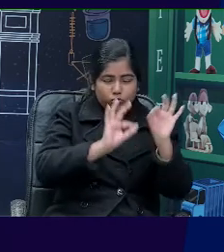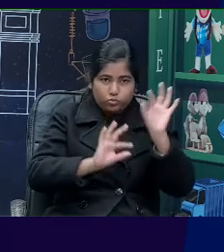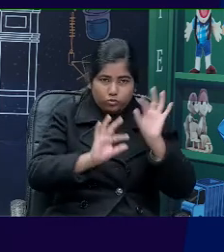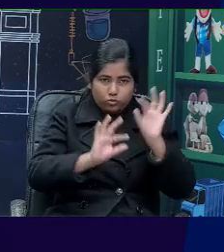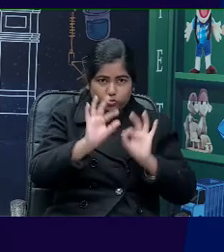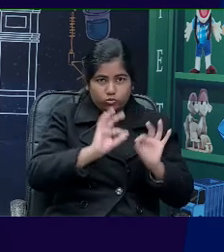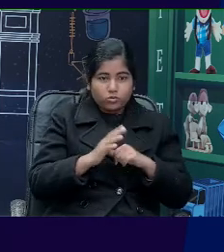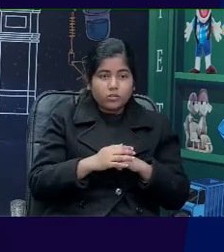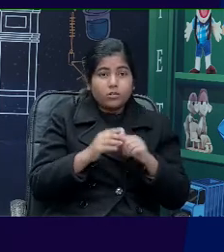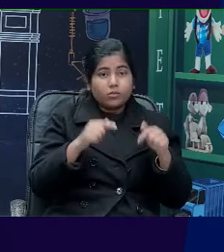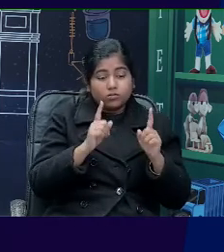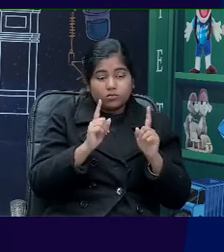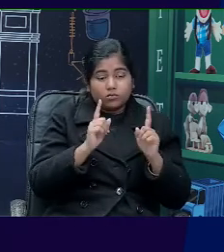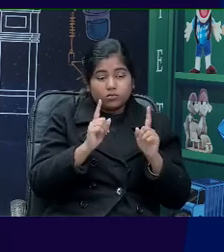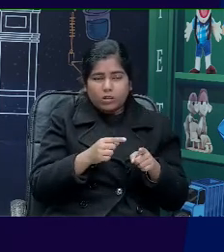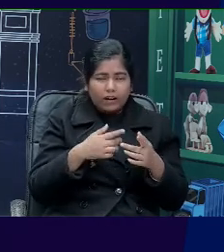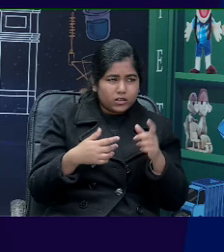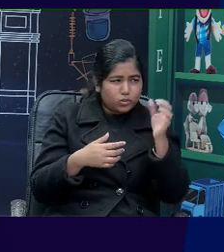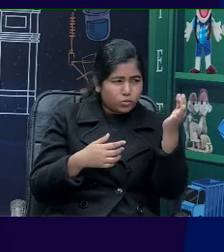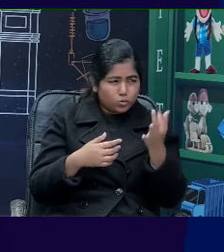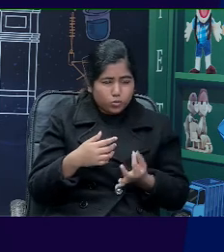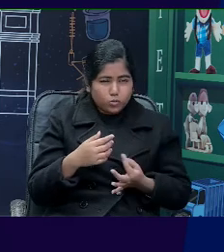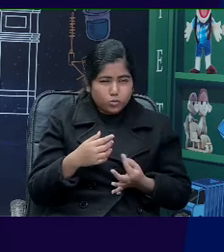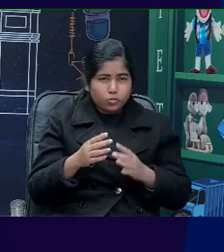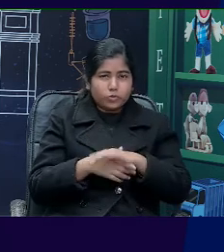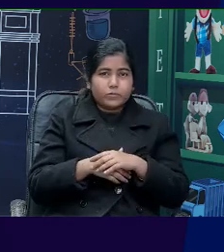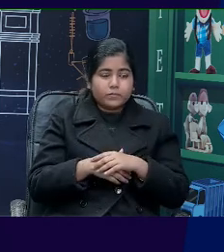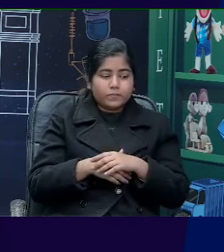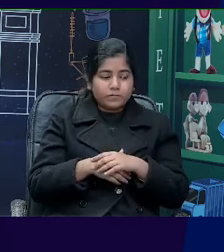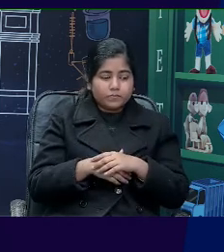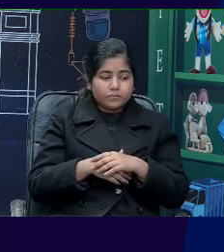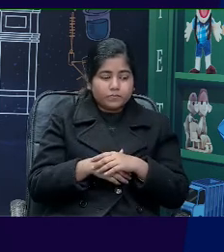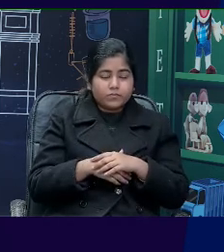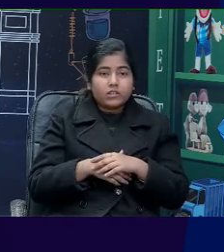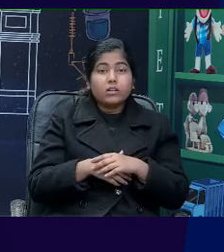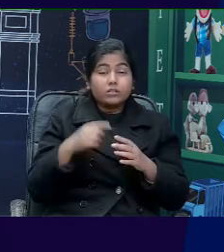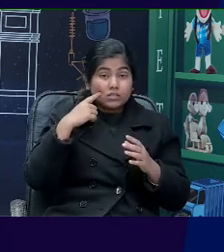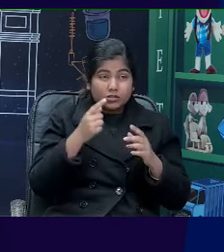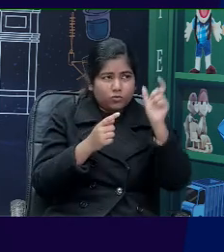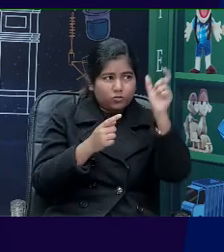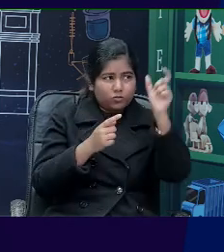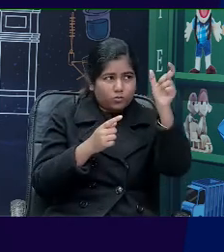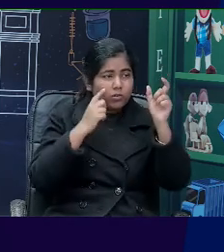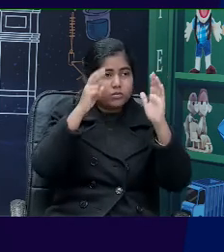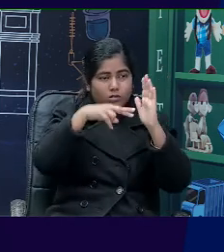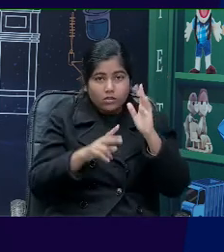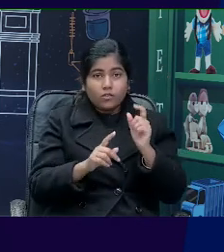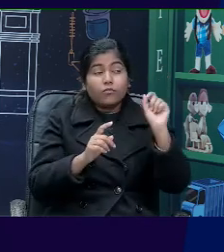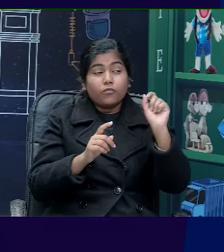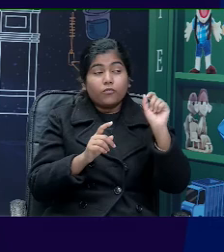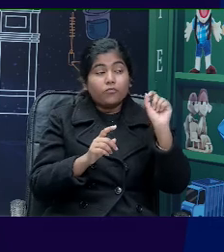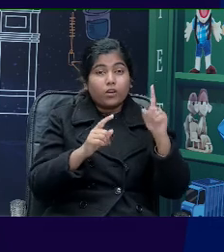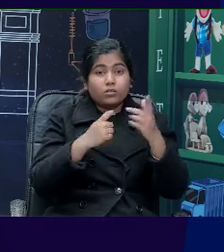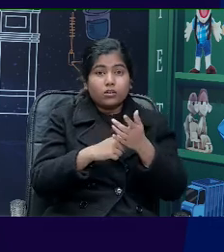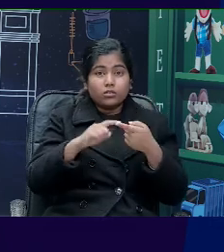these seem to be the new ones for a class 8 child. Let's read one by one. First is recollect. Recollect,